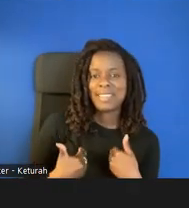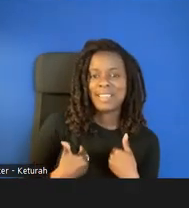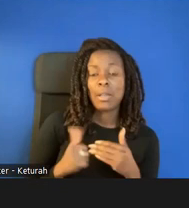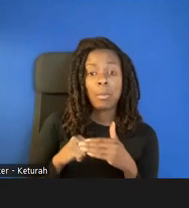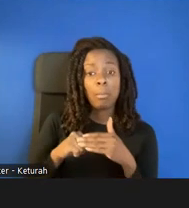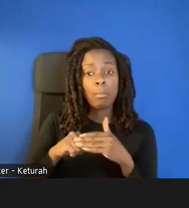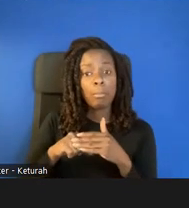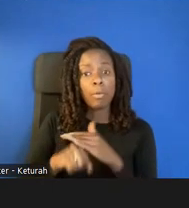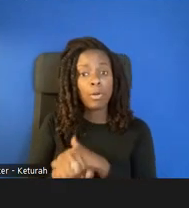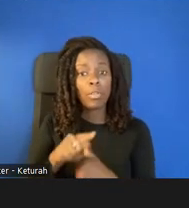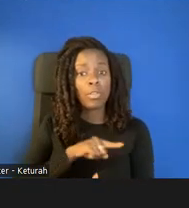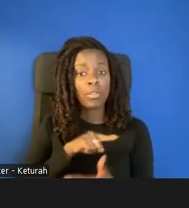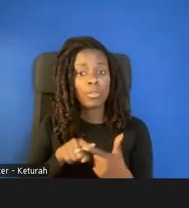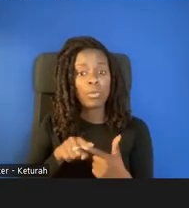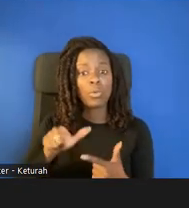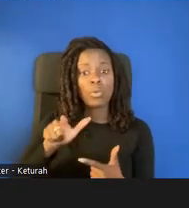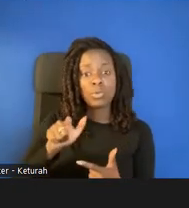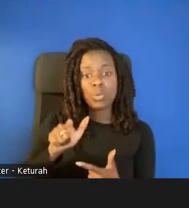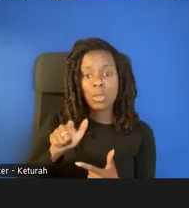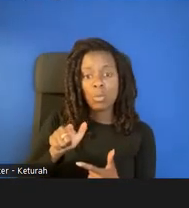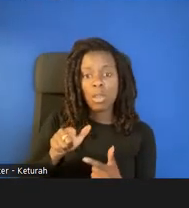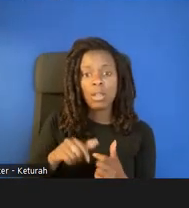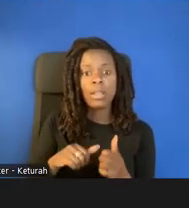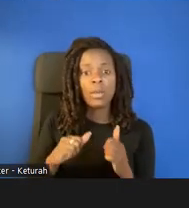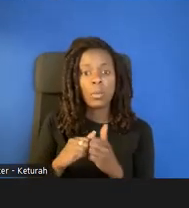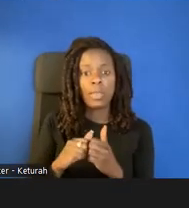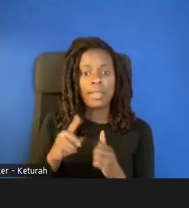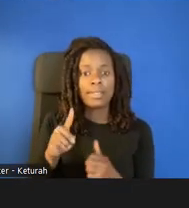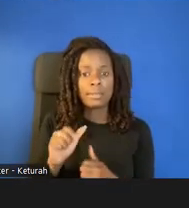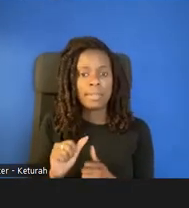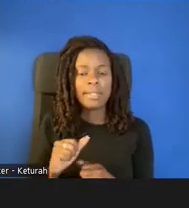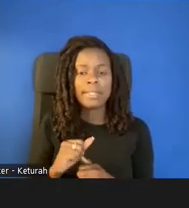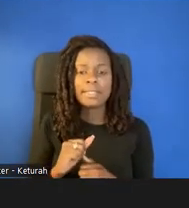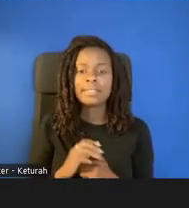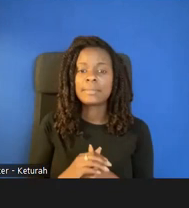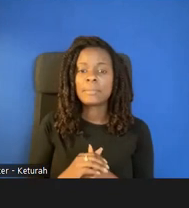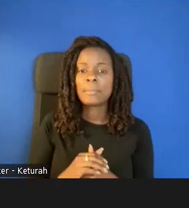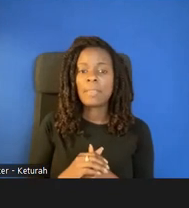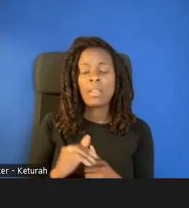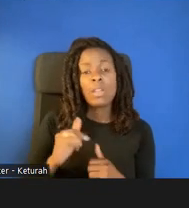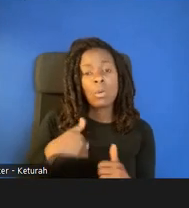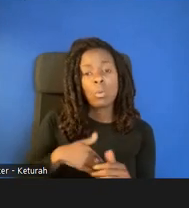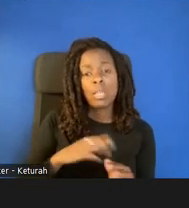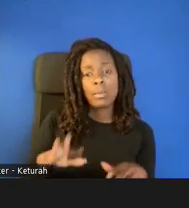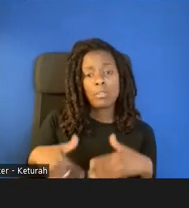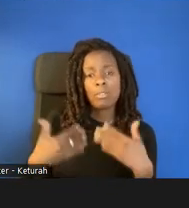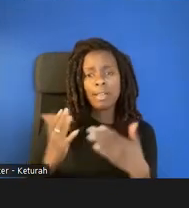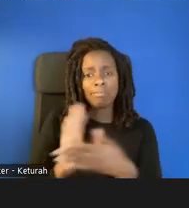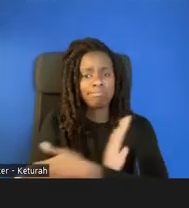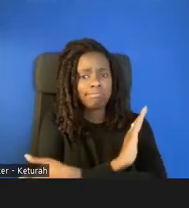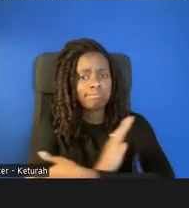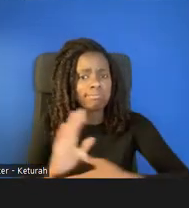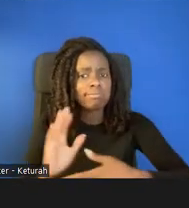21. OSEP directly and through its partners and grantees, develops a whole range of research-based projects,